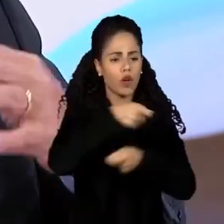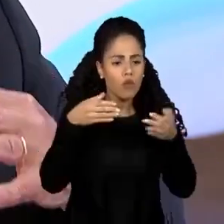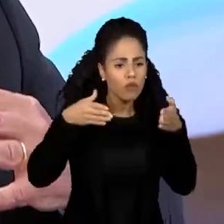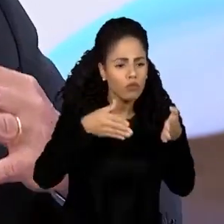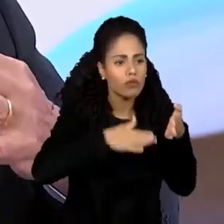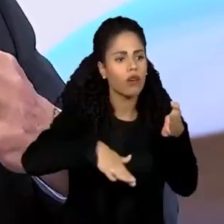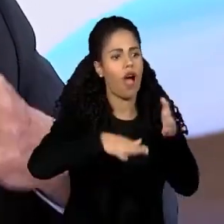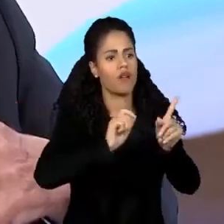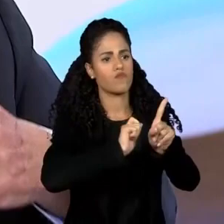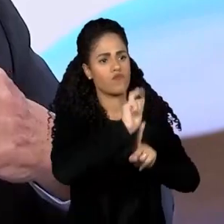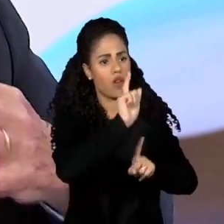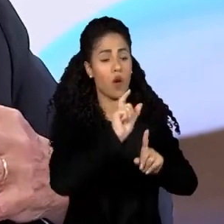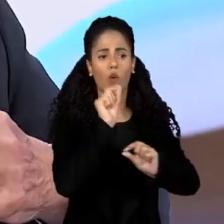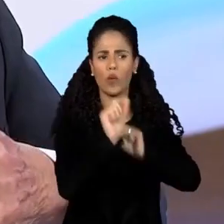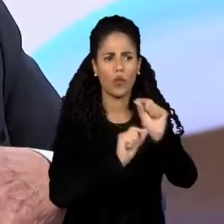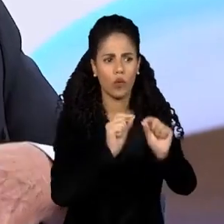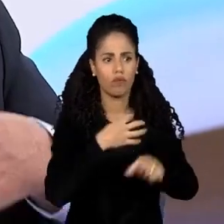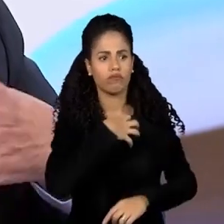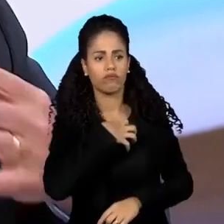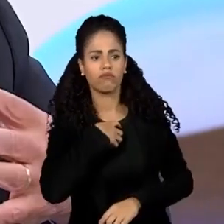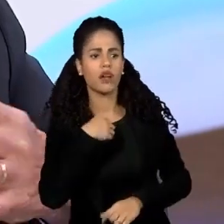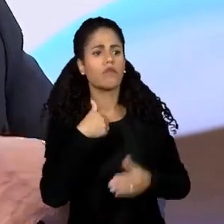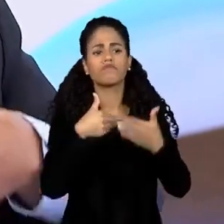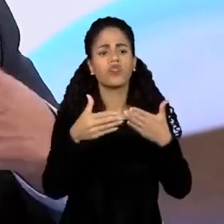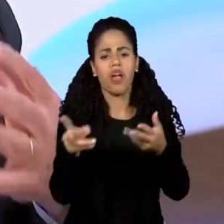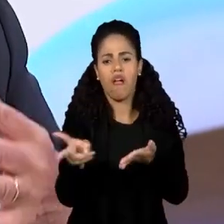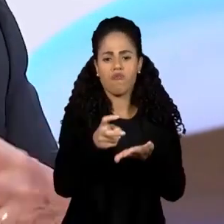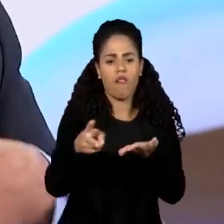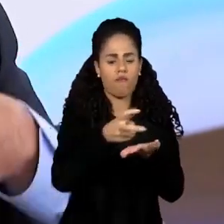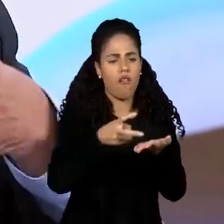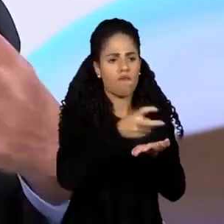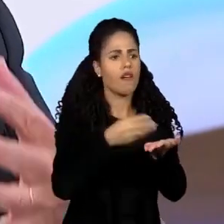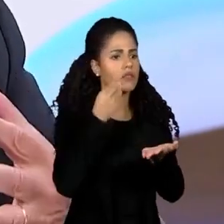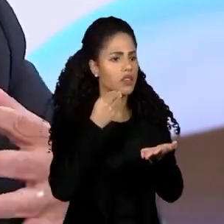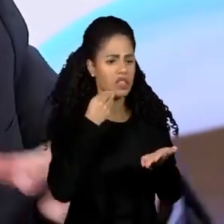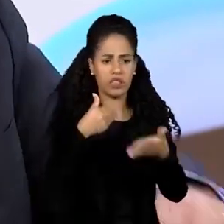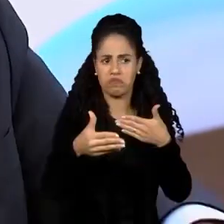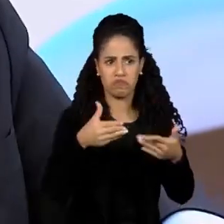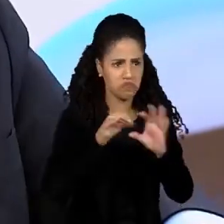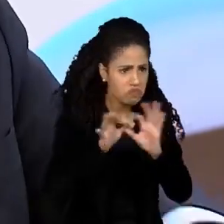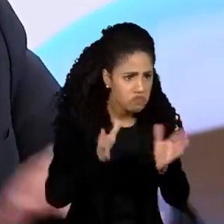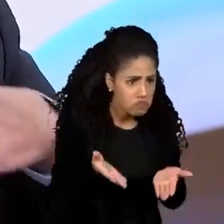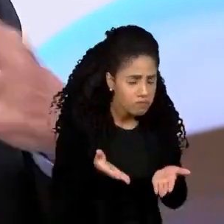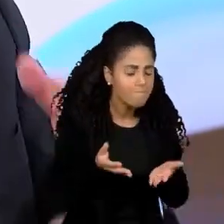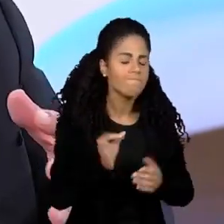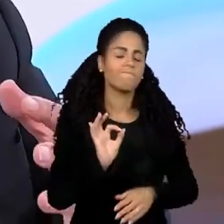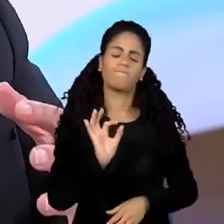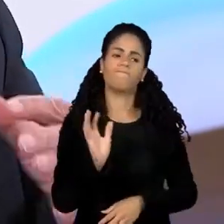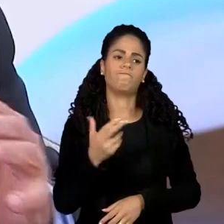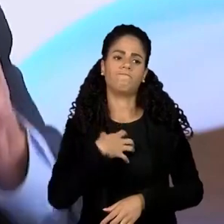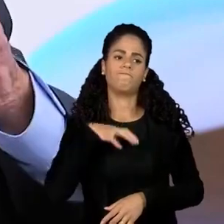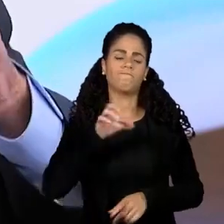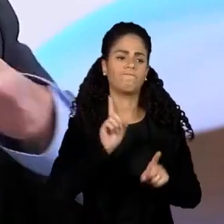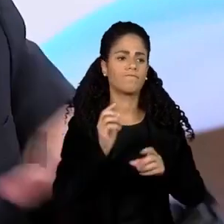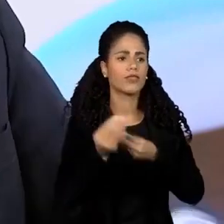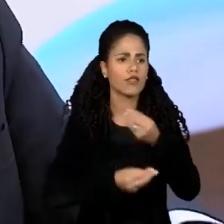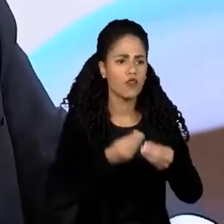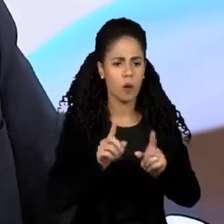which means you look for whatever profits you can get. It's not competitive.